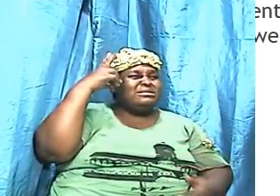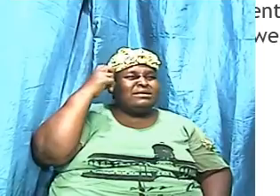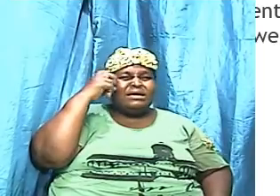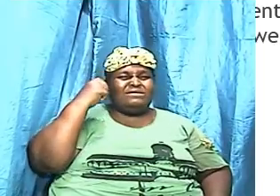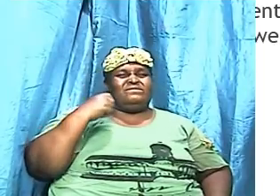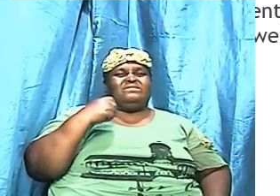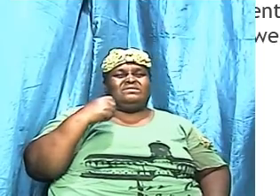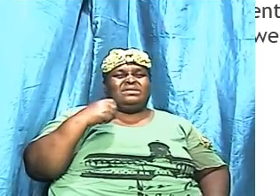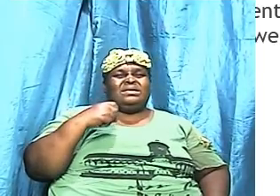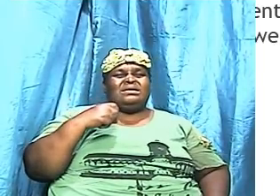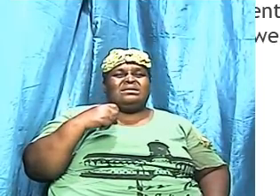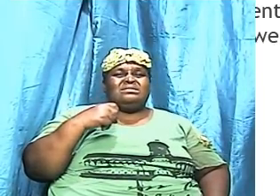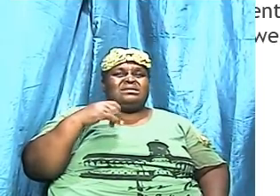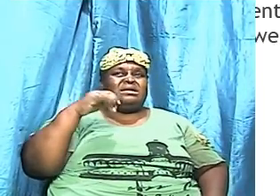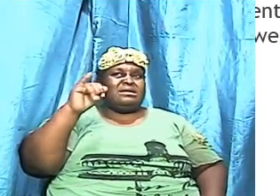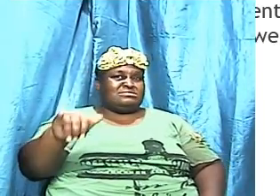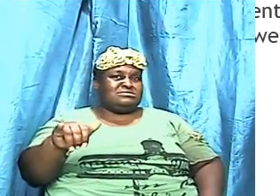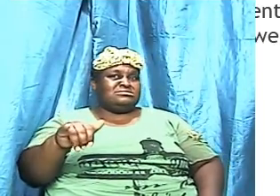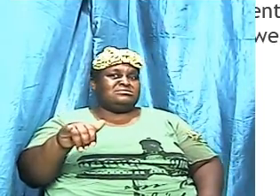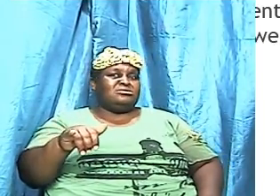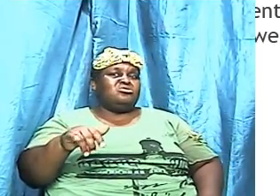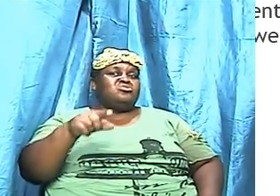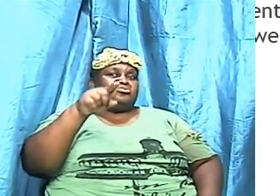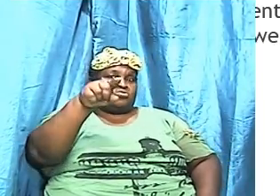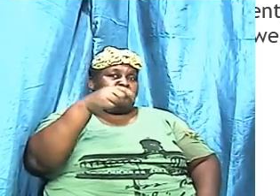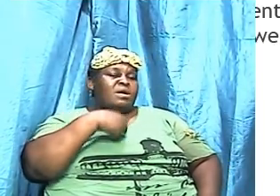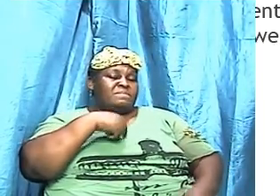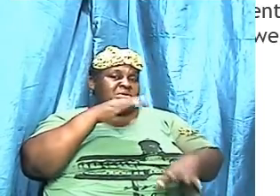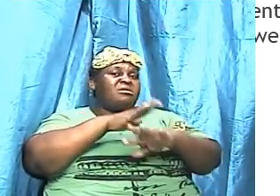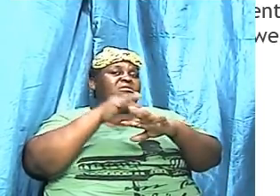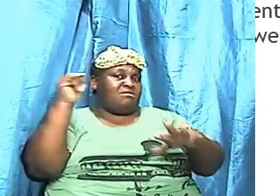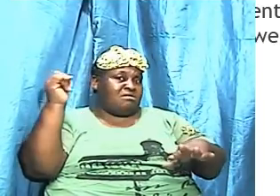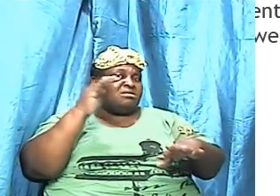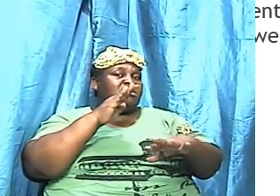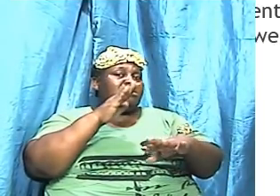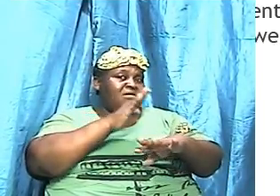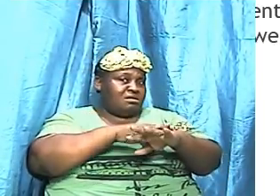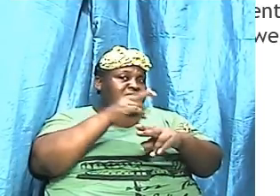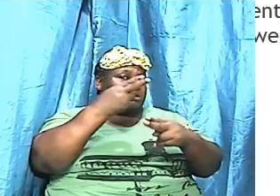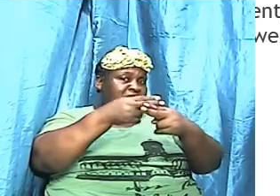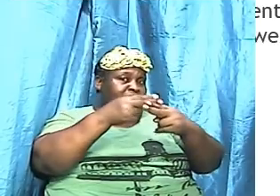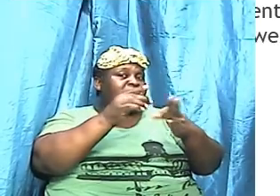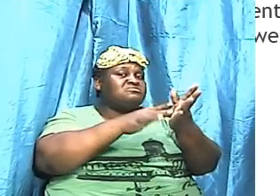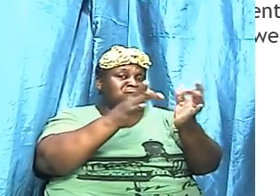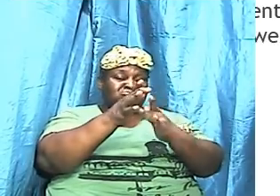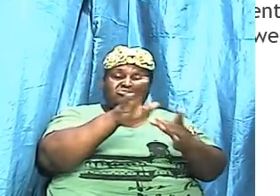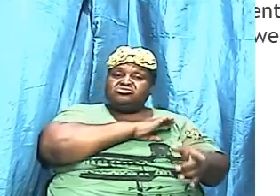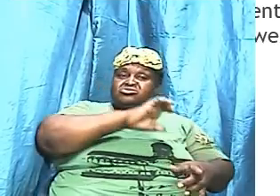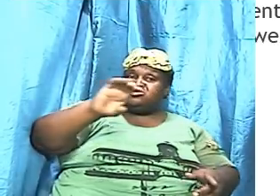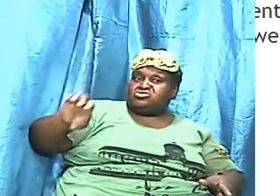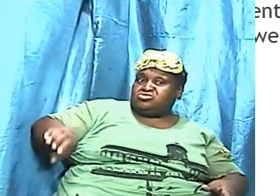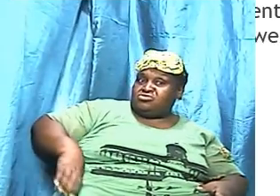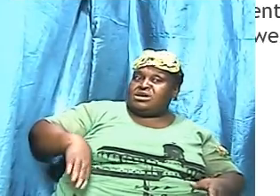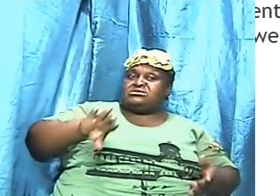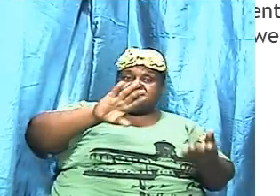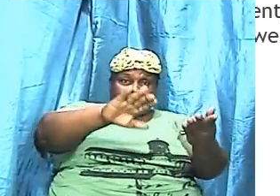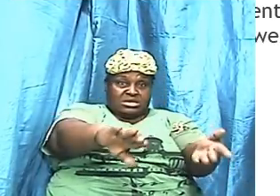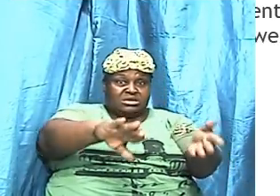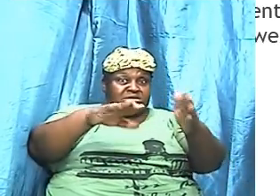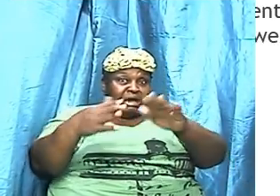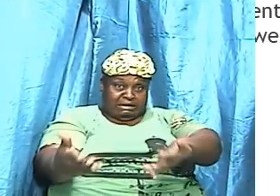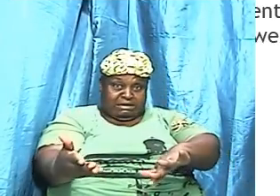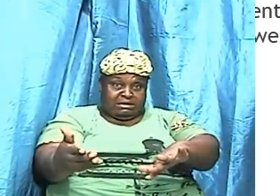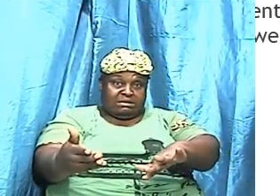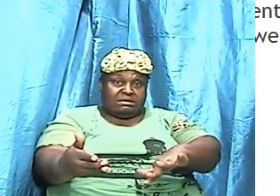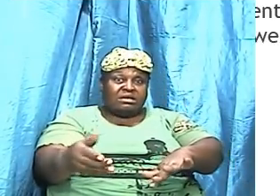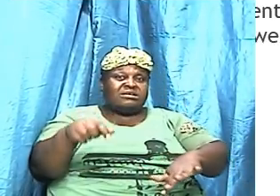that those that call upon the name of Jesus Christ die. And this is the warfare that you and I are engaged